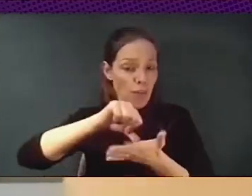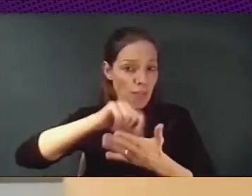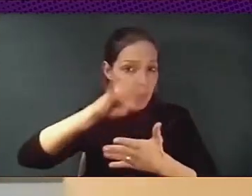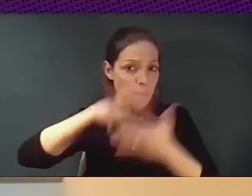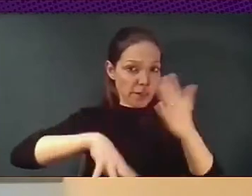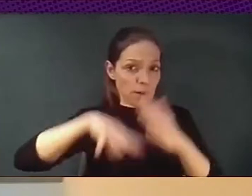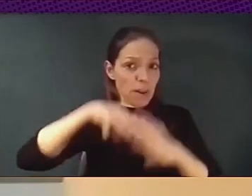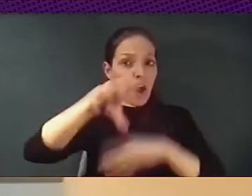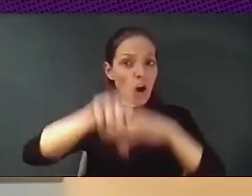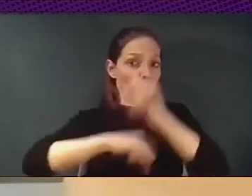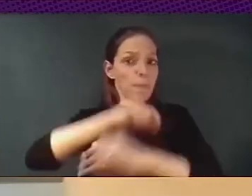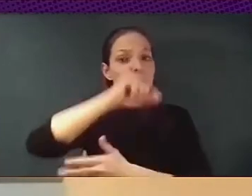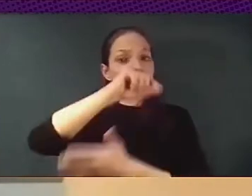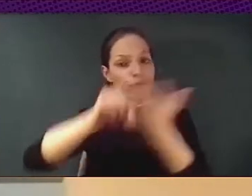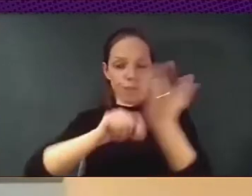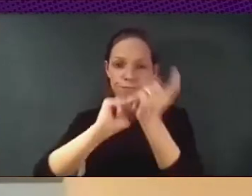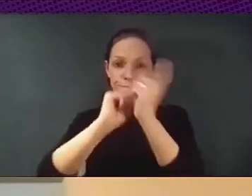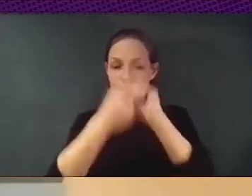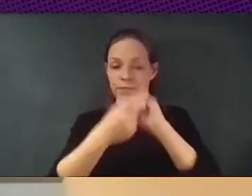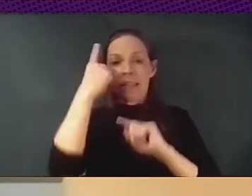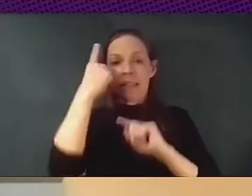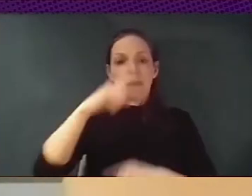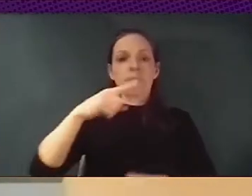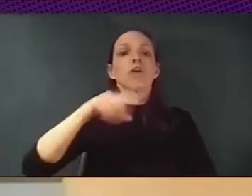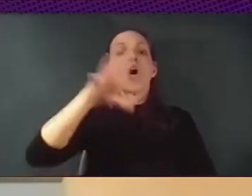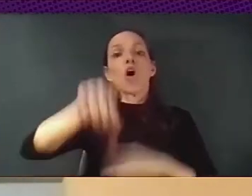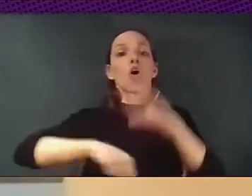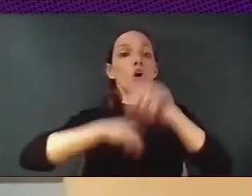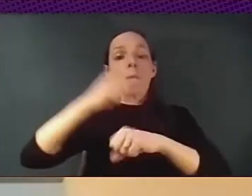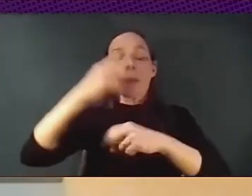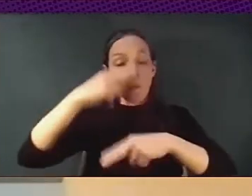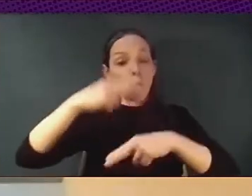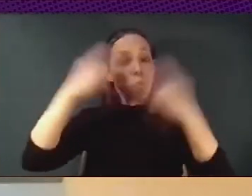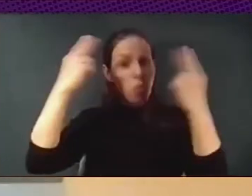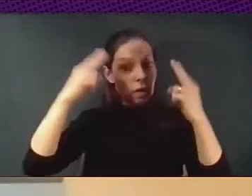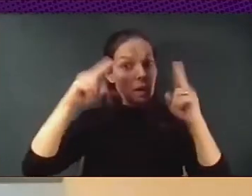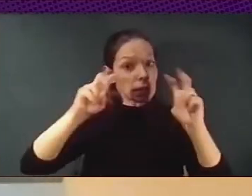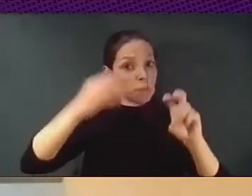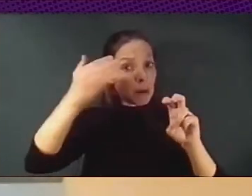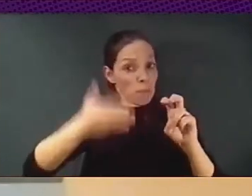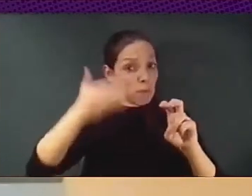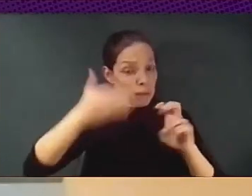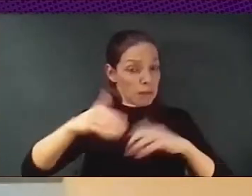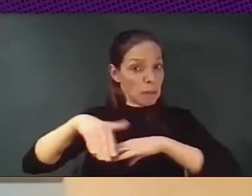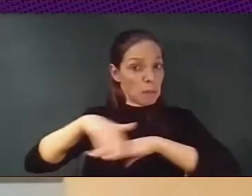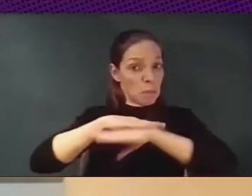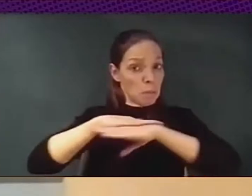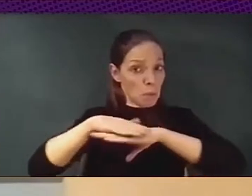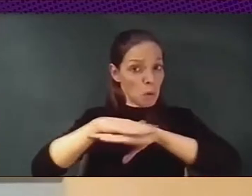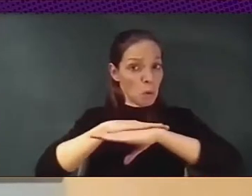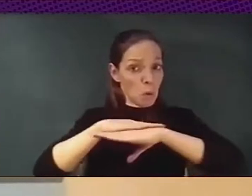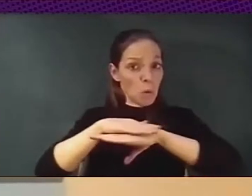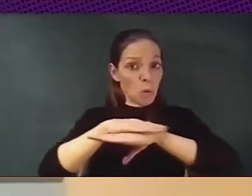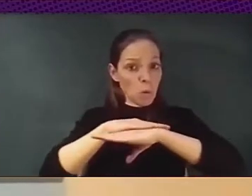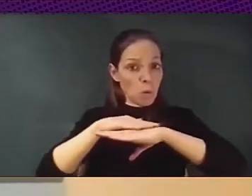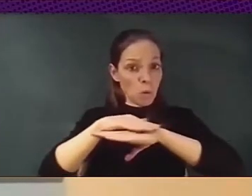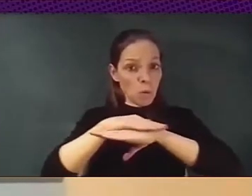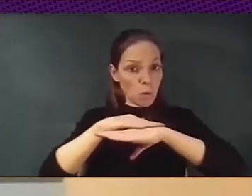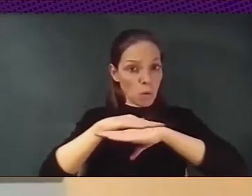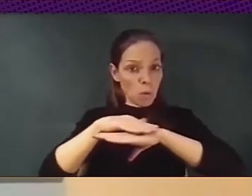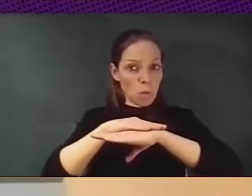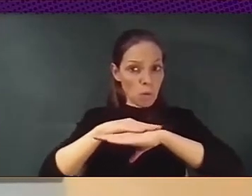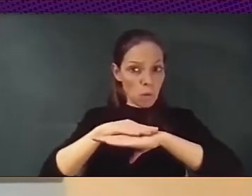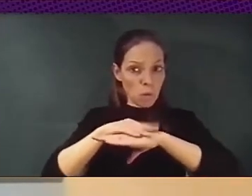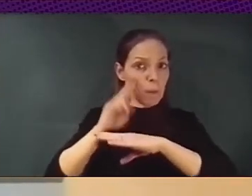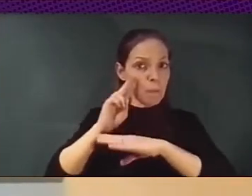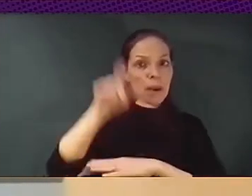issue for all public sector. This is what governments do. They take public citizen money and they invest it to buy services